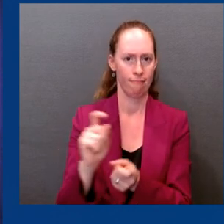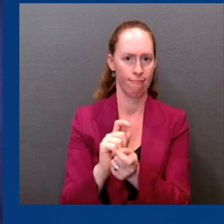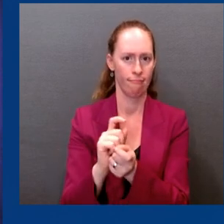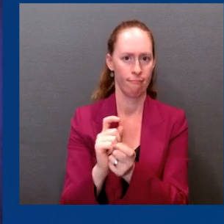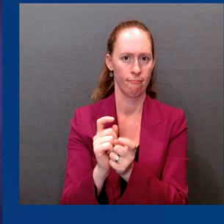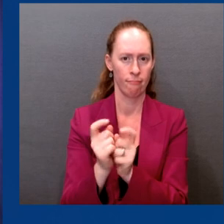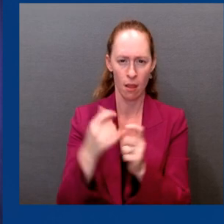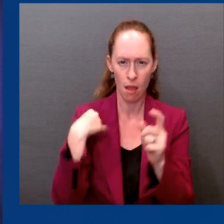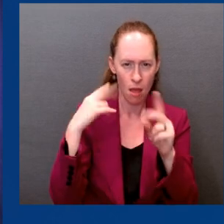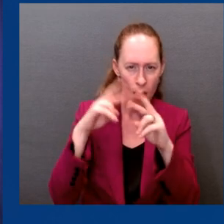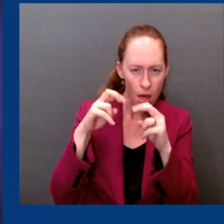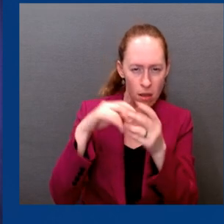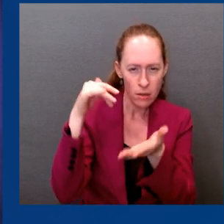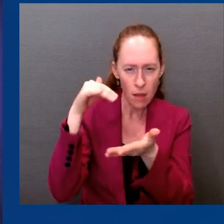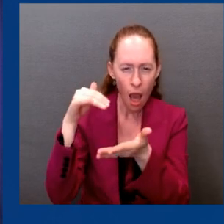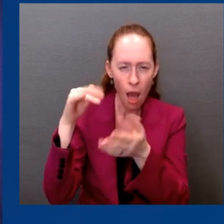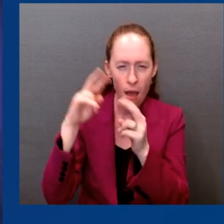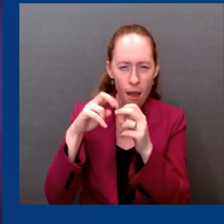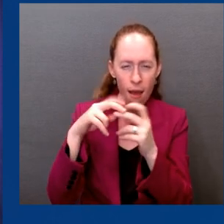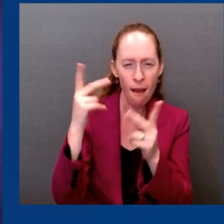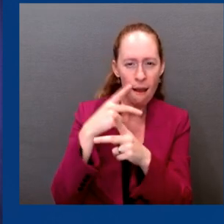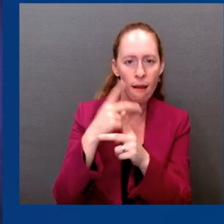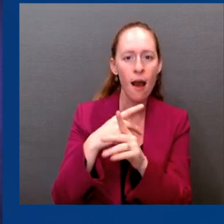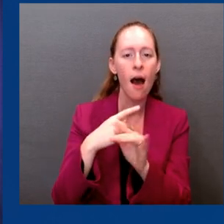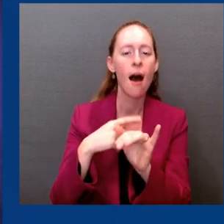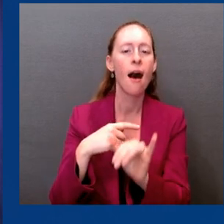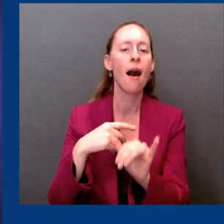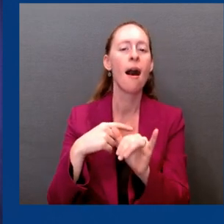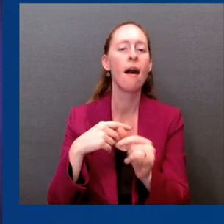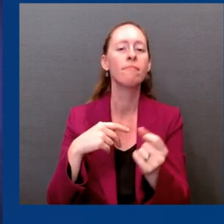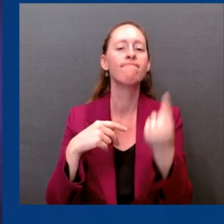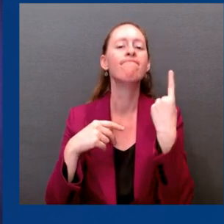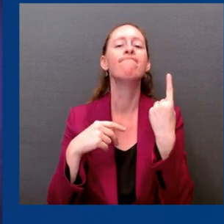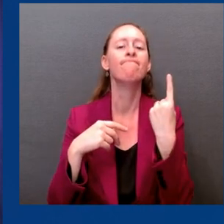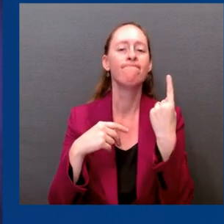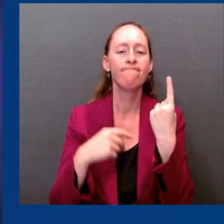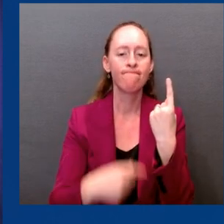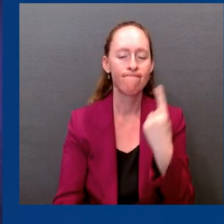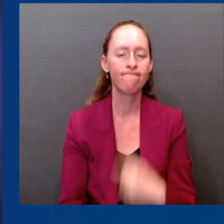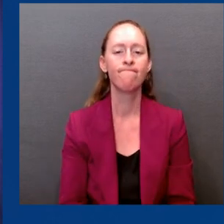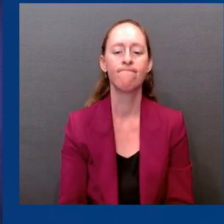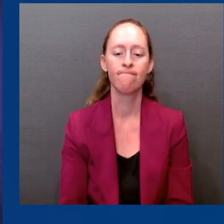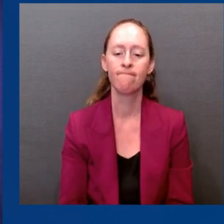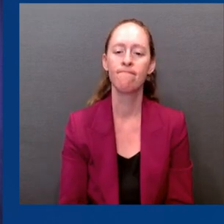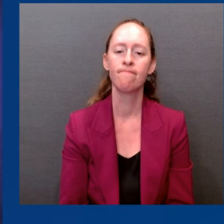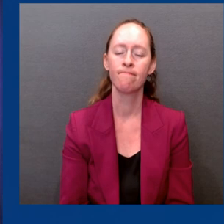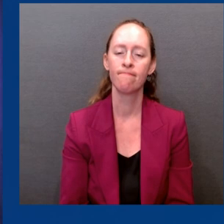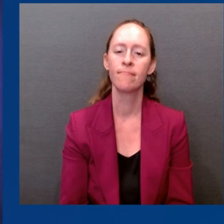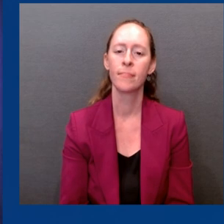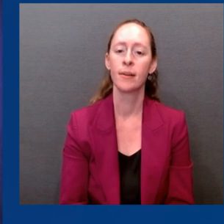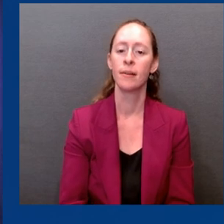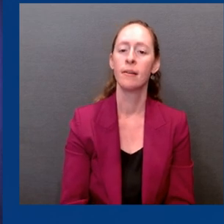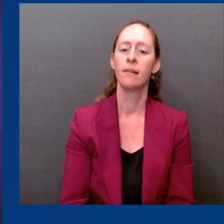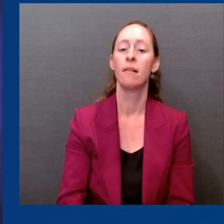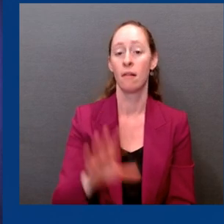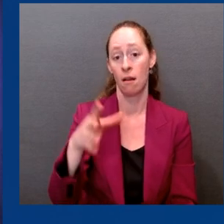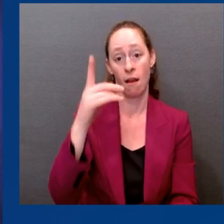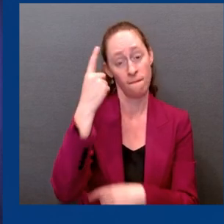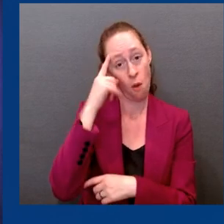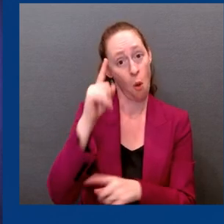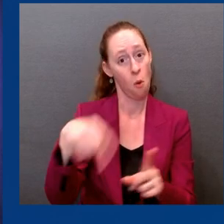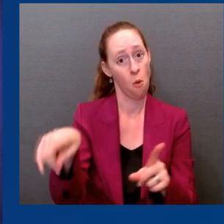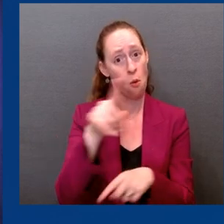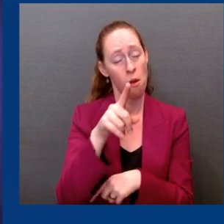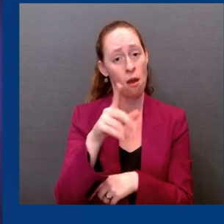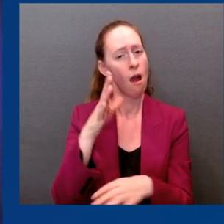seen is, again, taking those high-risk individuals off the table for a second, if you're an average-risk